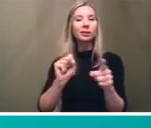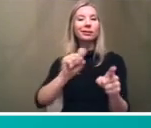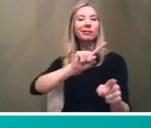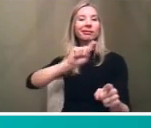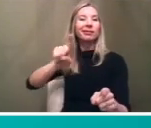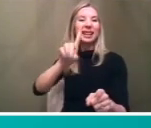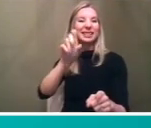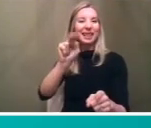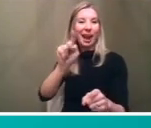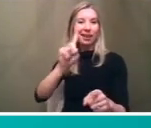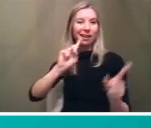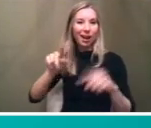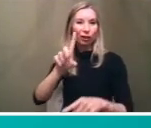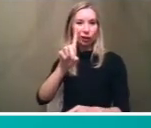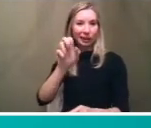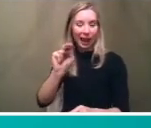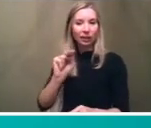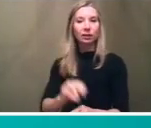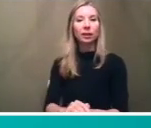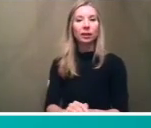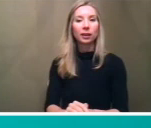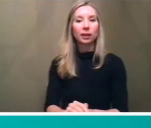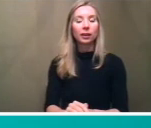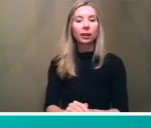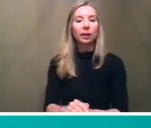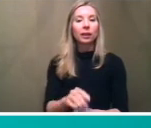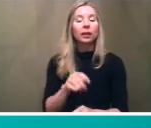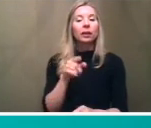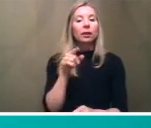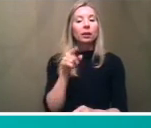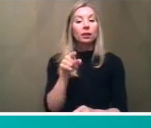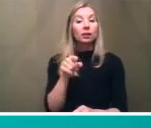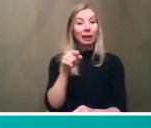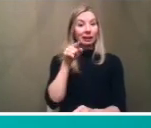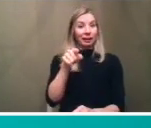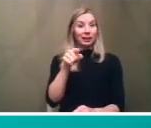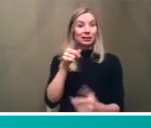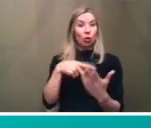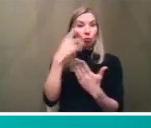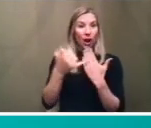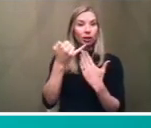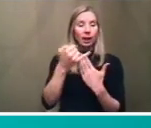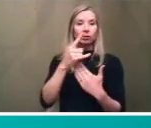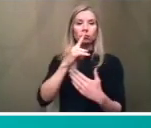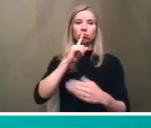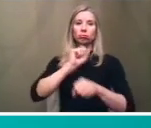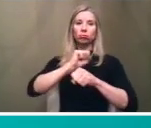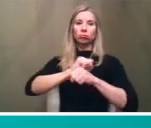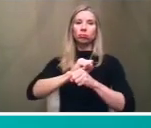um yeah thank you thank you bethany um so this project is heavily focused on the bus network